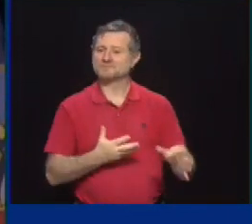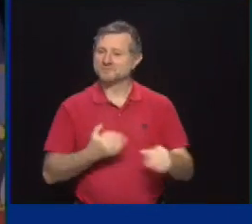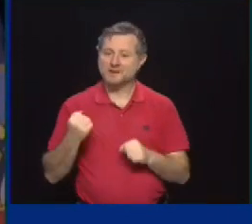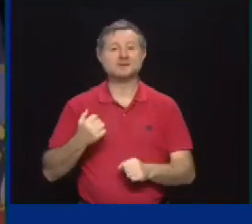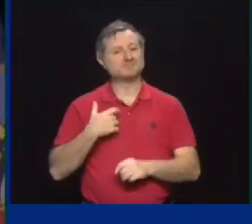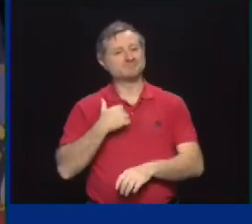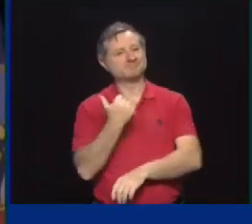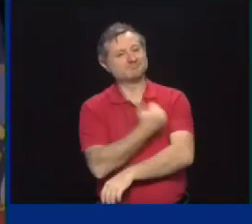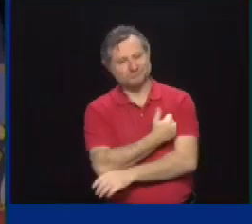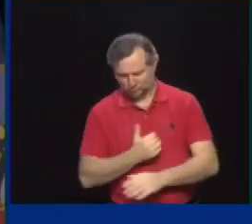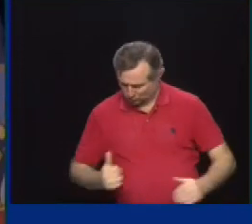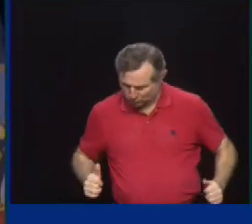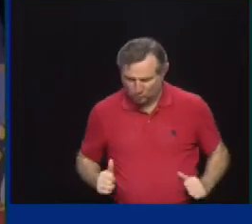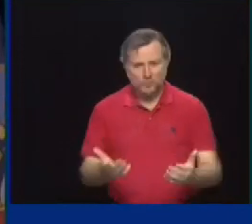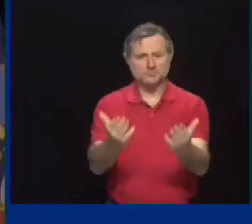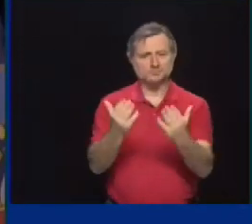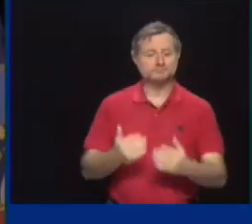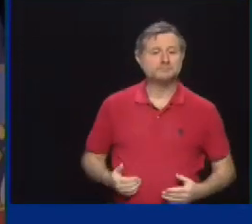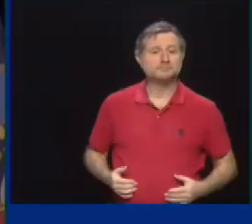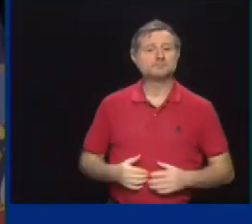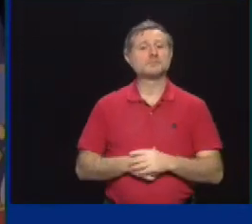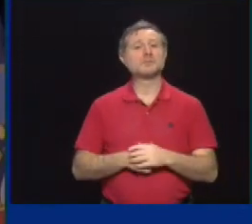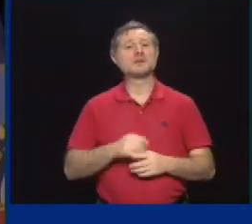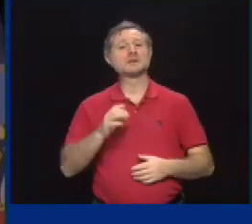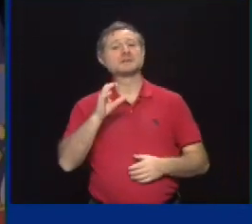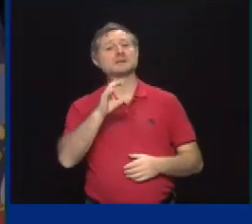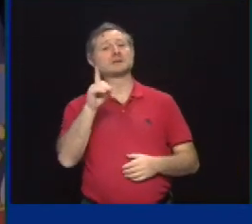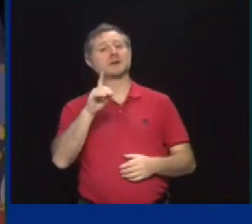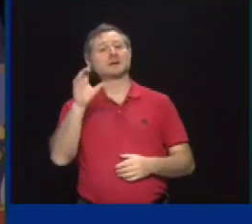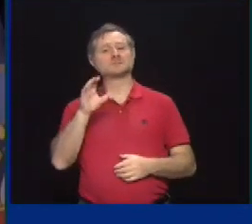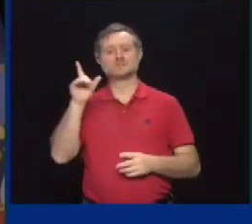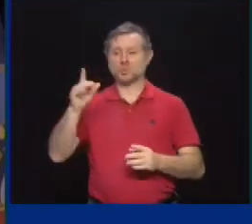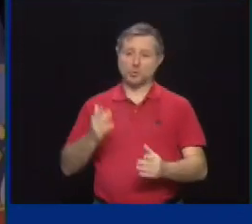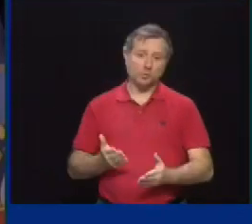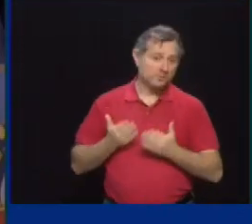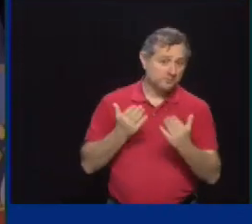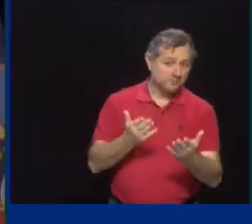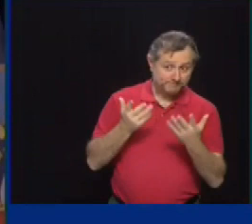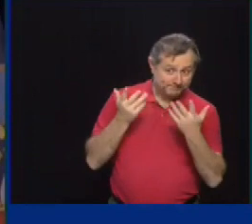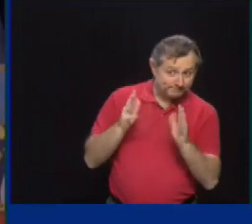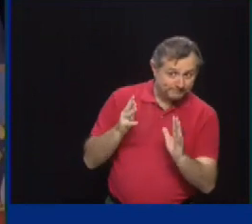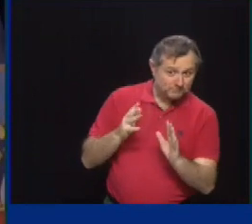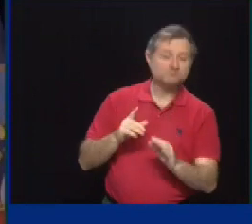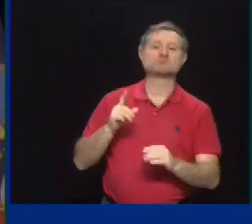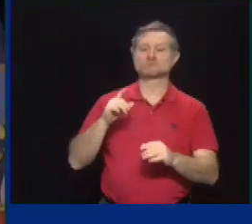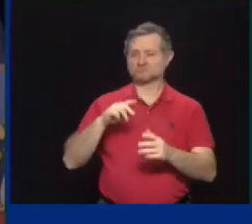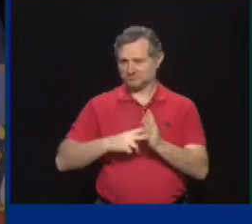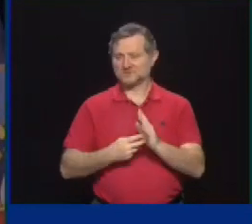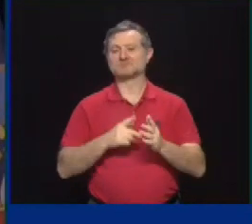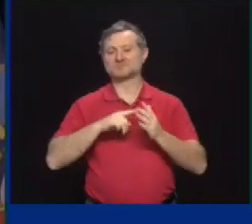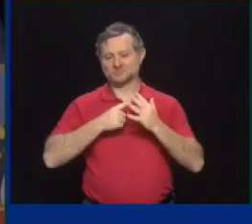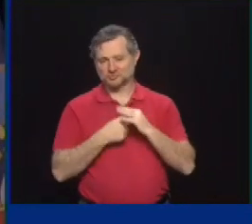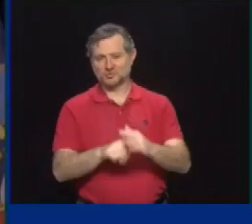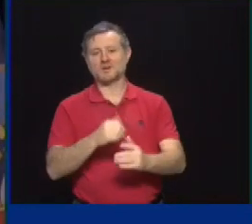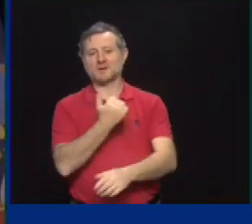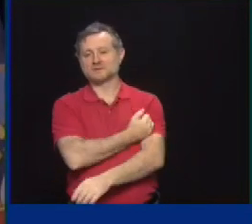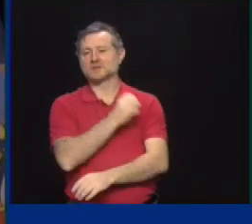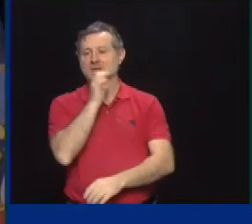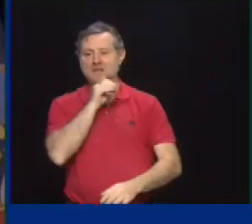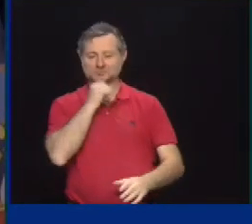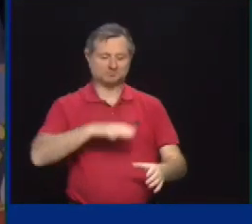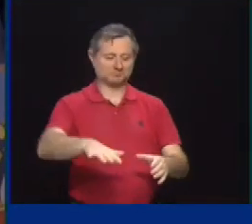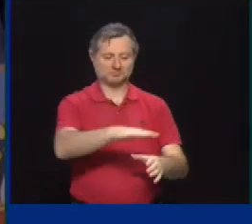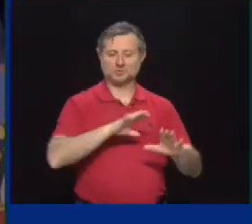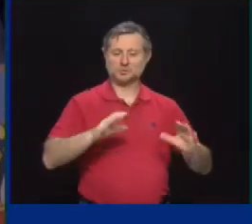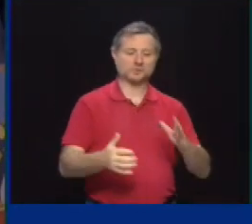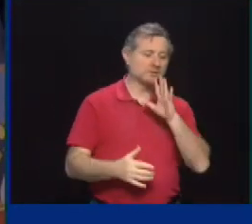Once we have the CDC recommendations, we can start vaccinating this age group. We know that parents want to be able to talk to their child's